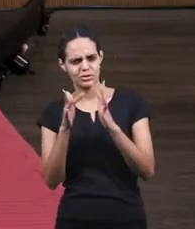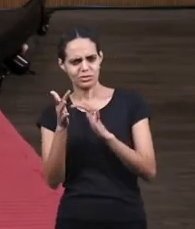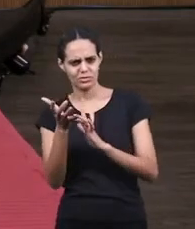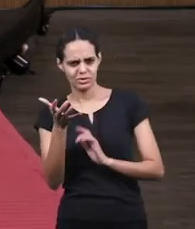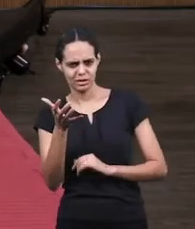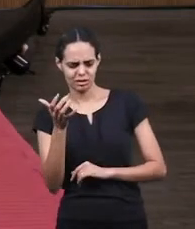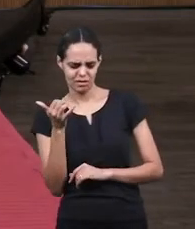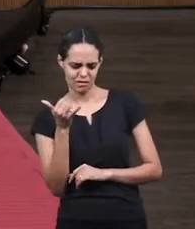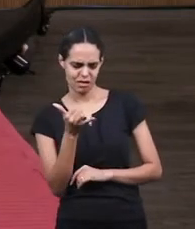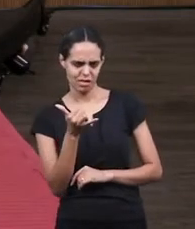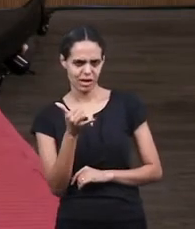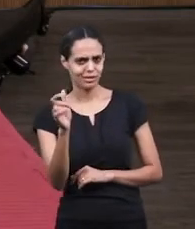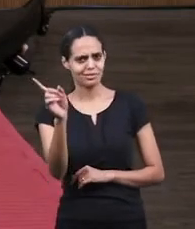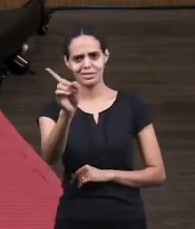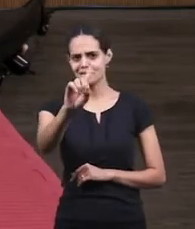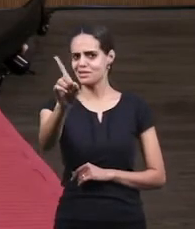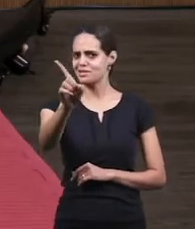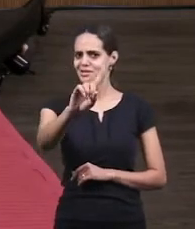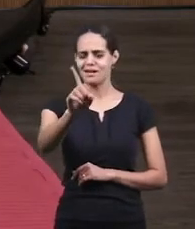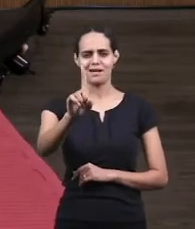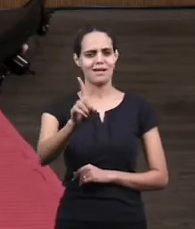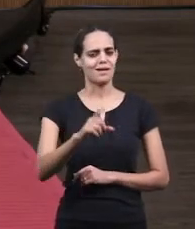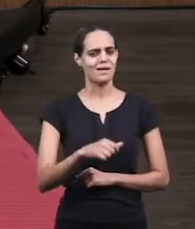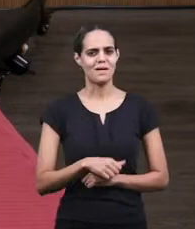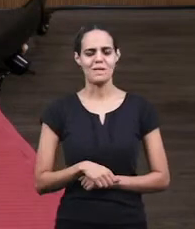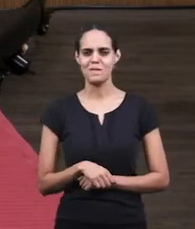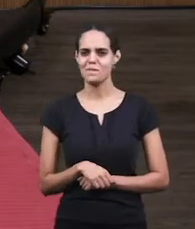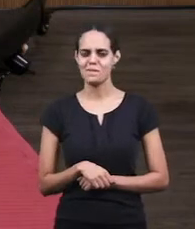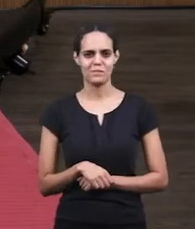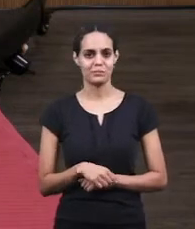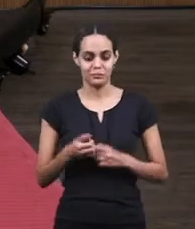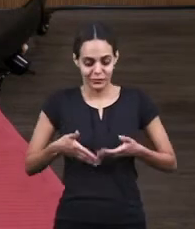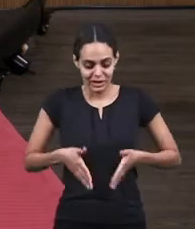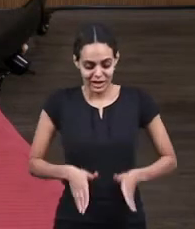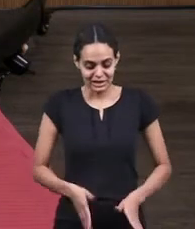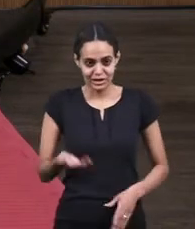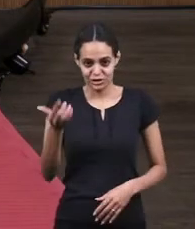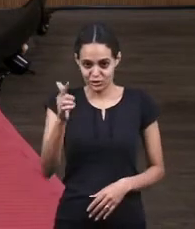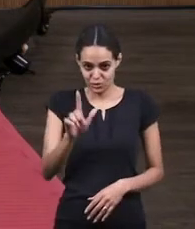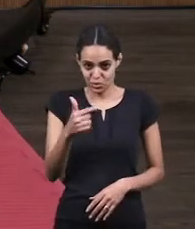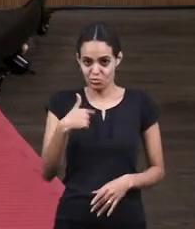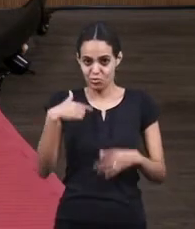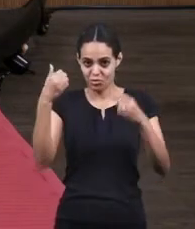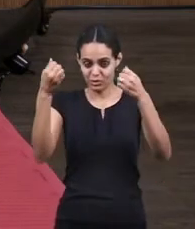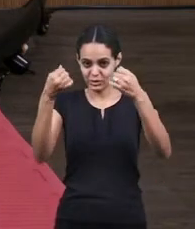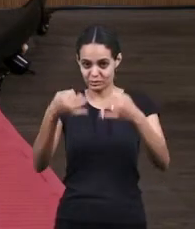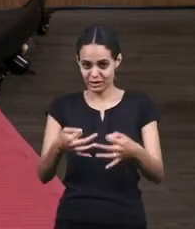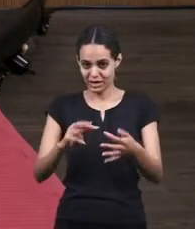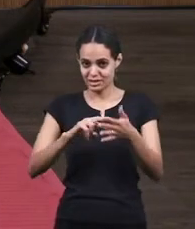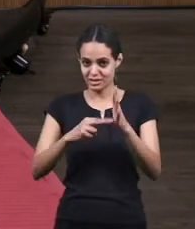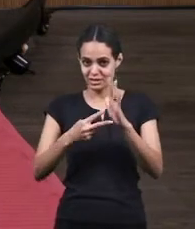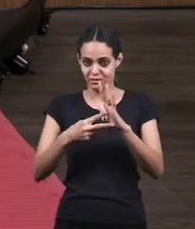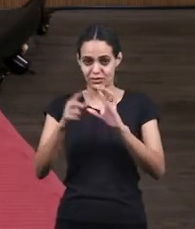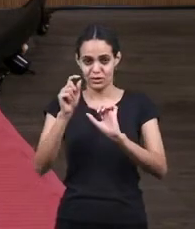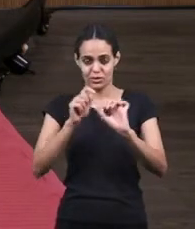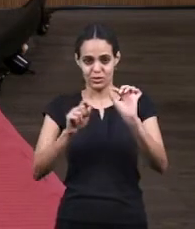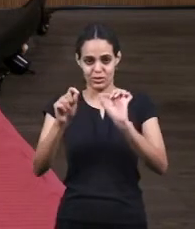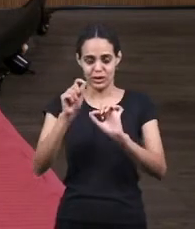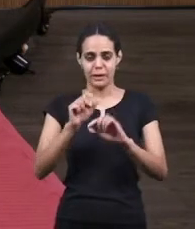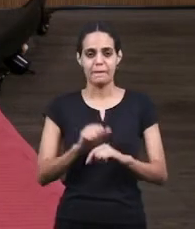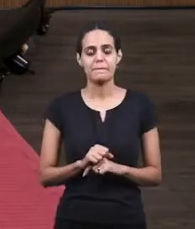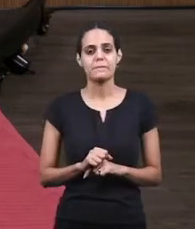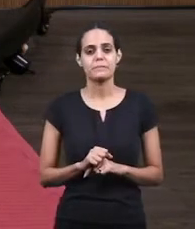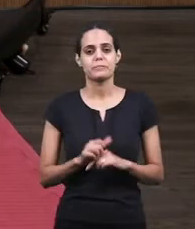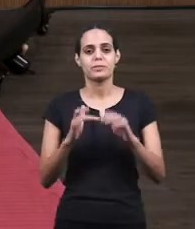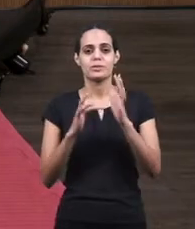about no no it wasn't that to be born again i'm going to explain to you when jesus said to